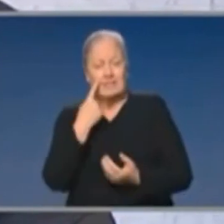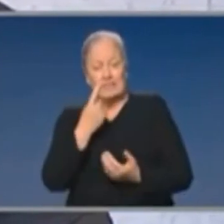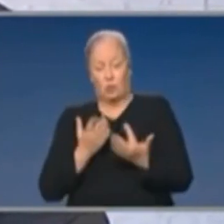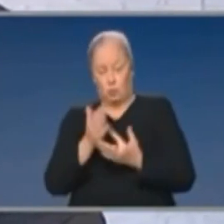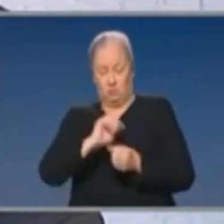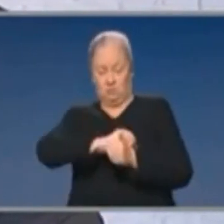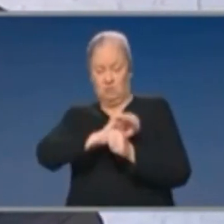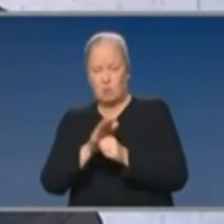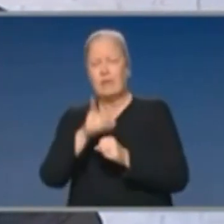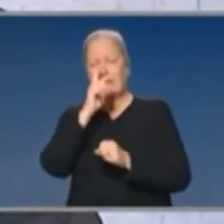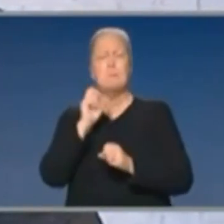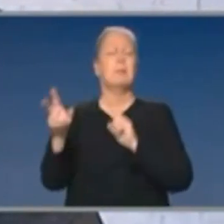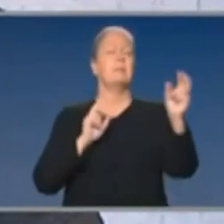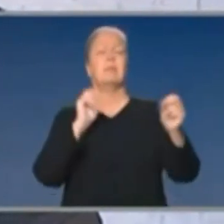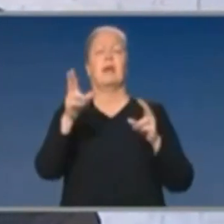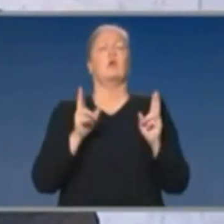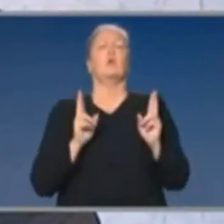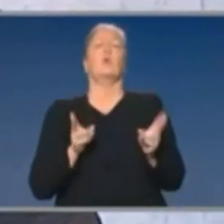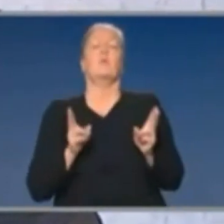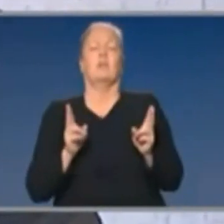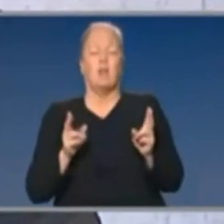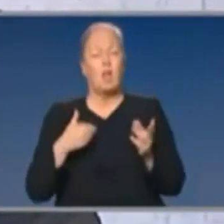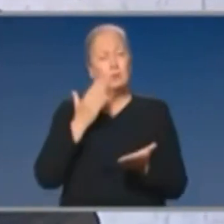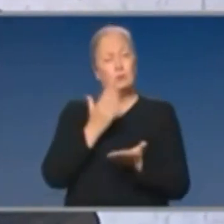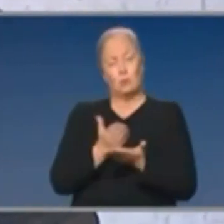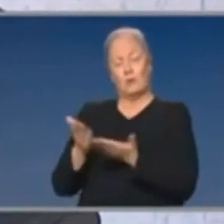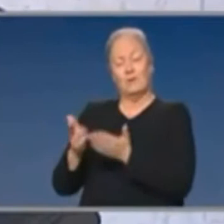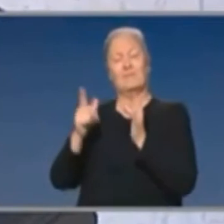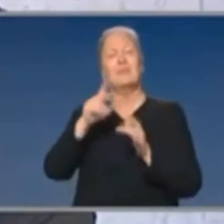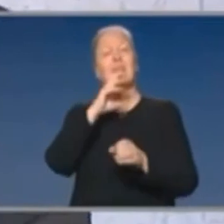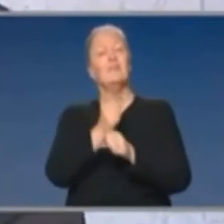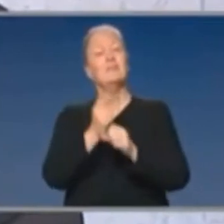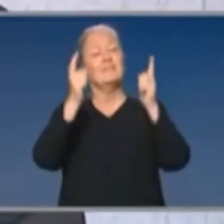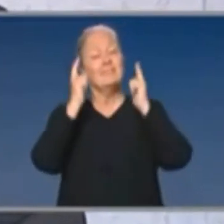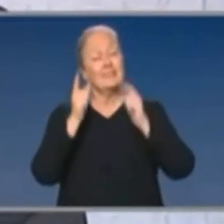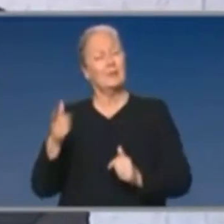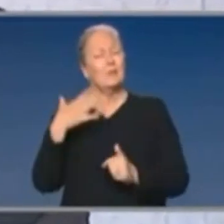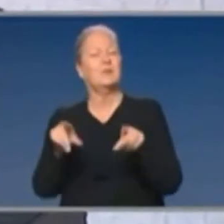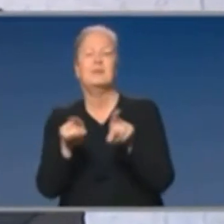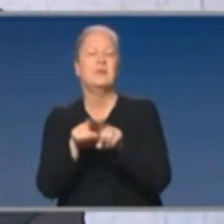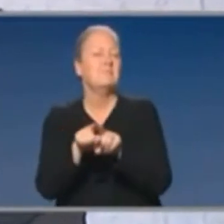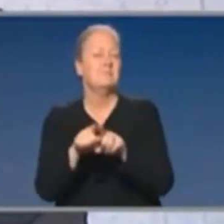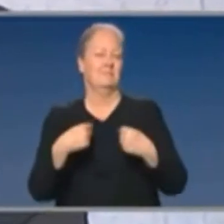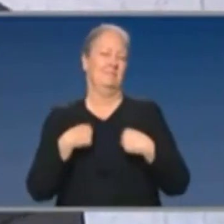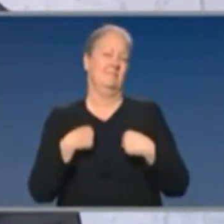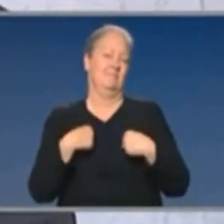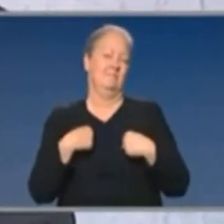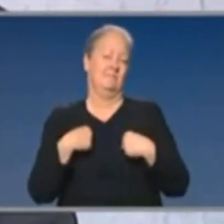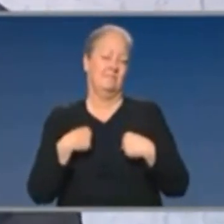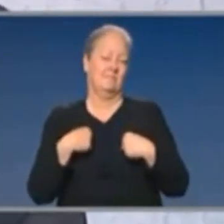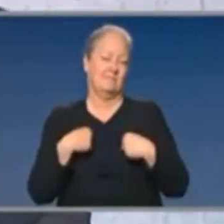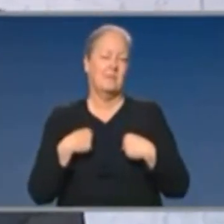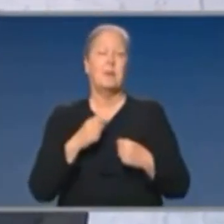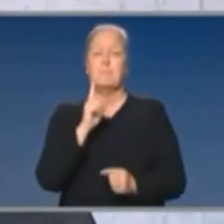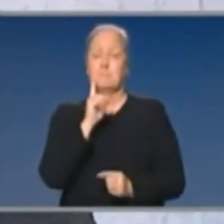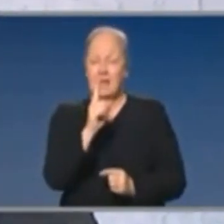COVID world in Victoria as soon as we can. I have no doubt that that's what Premier Ando wants to achieve. And I understand that we